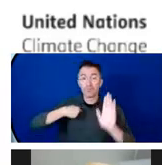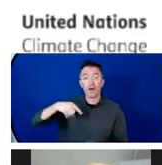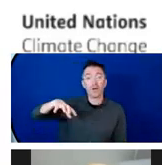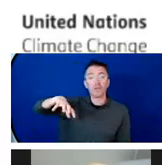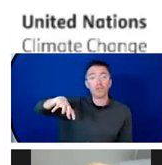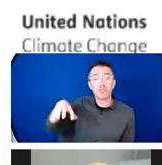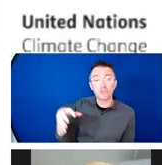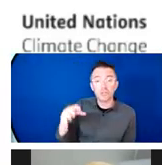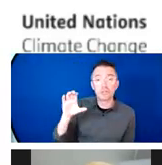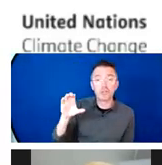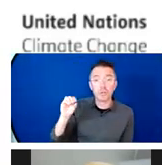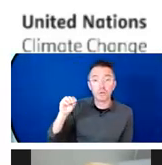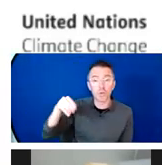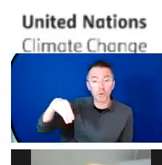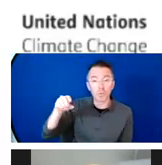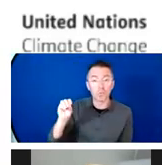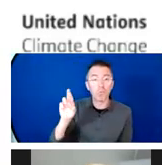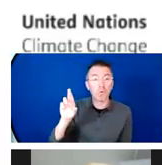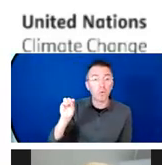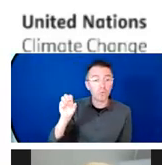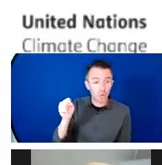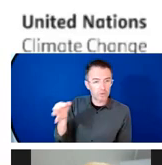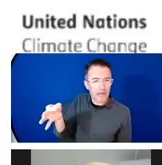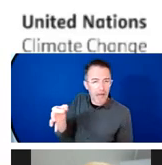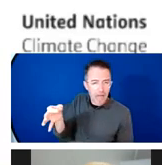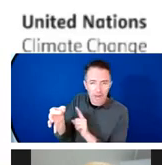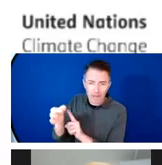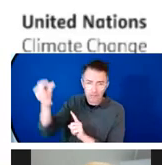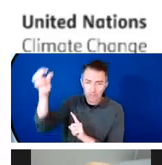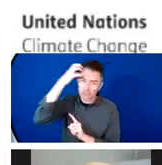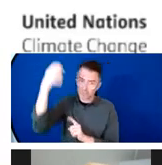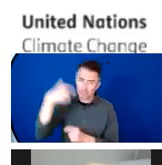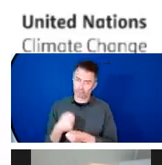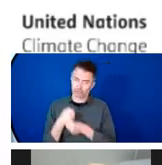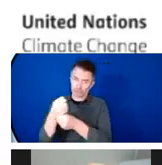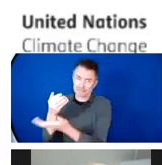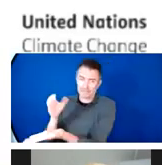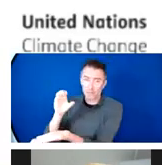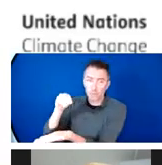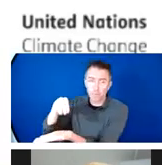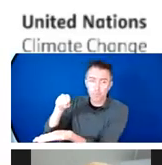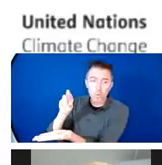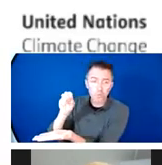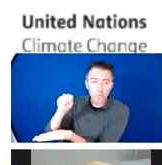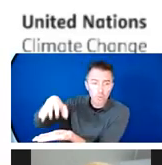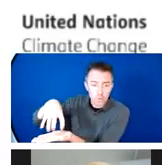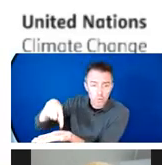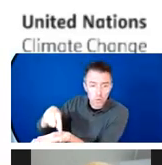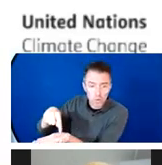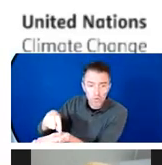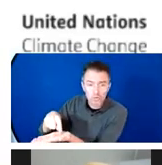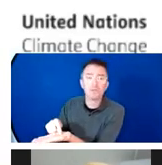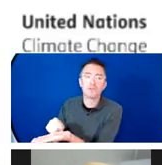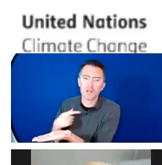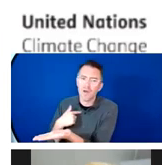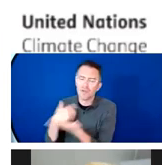to participate in this important session. Two weeks before the COP26 in